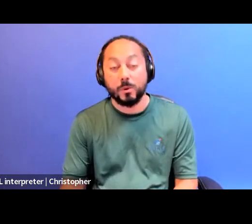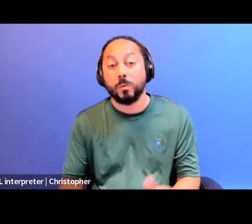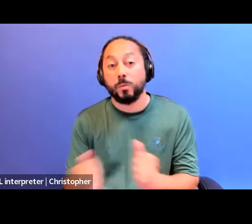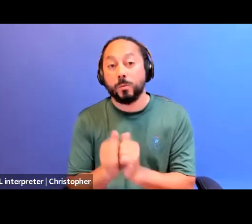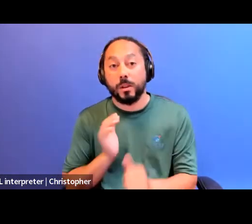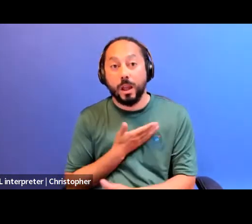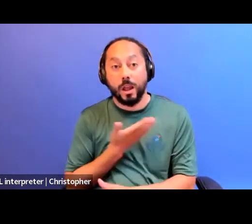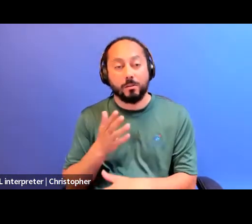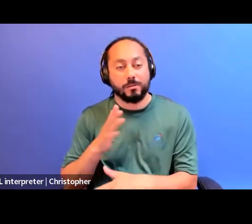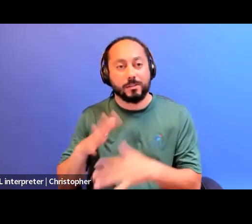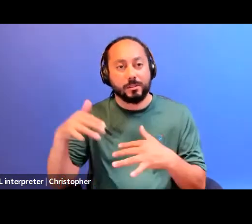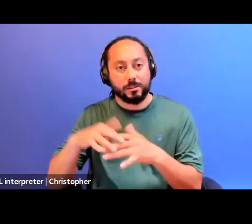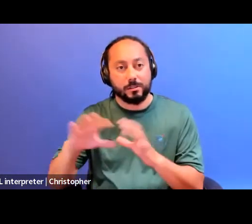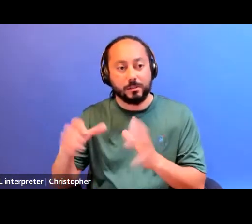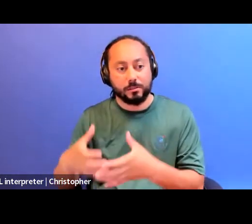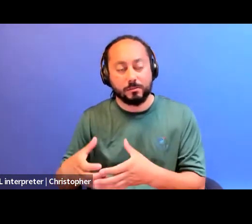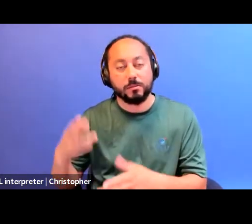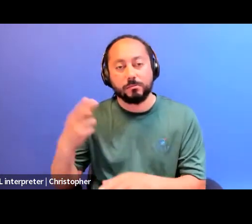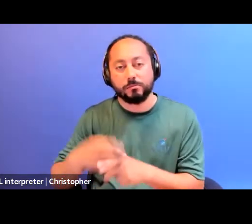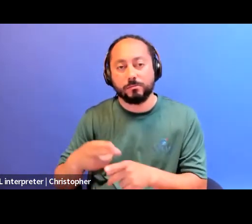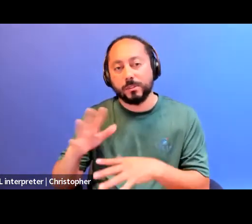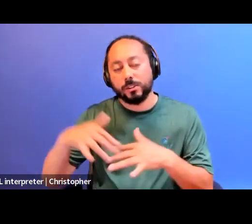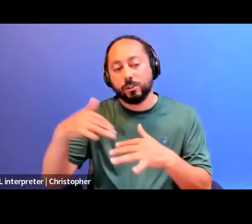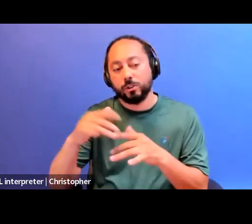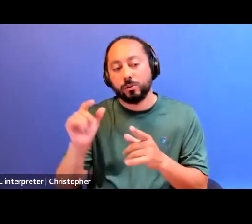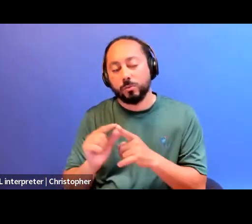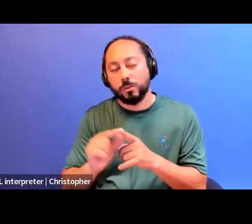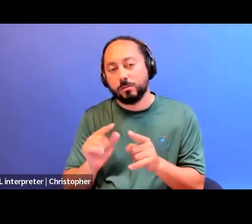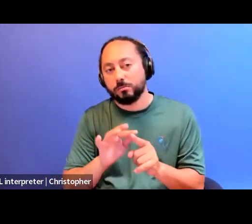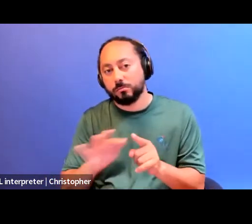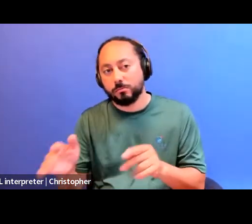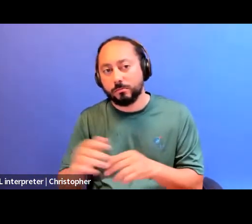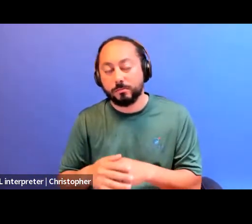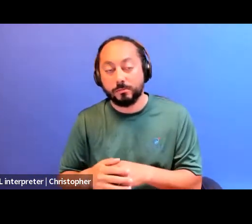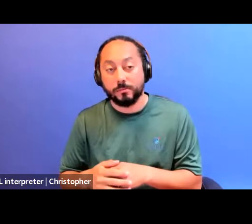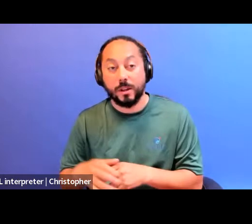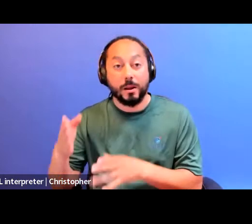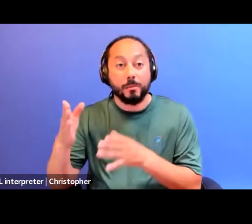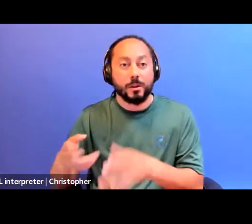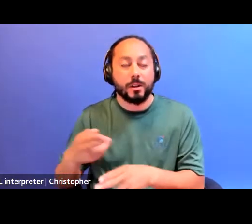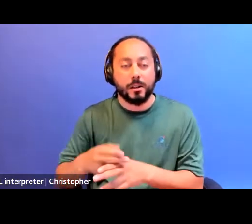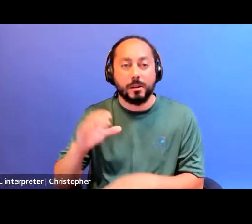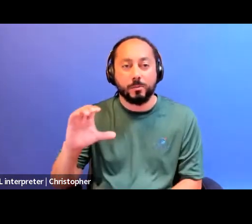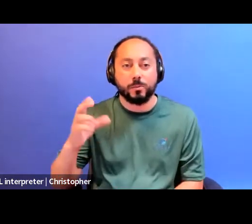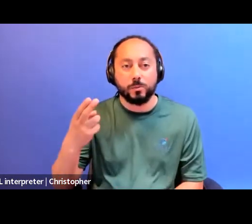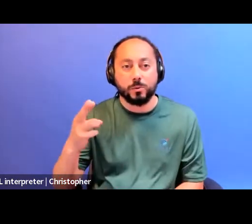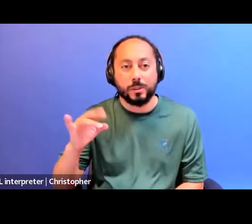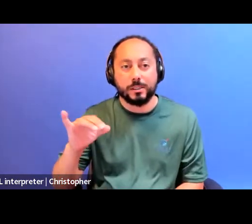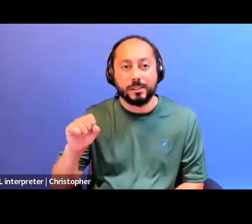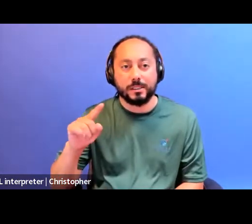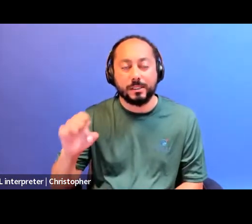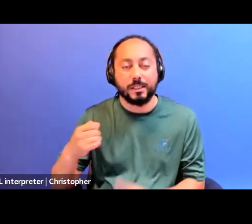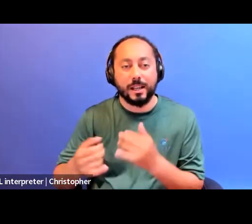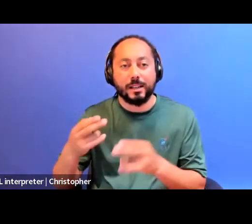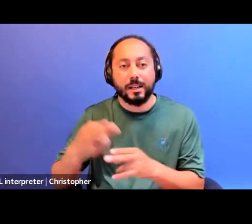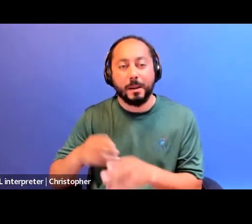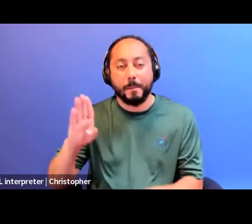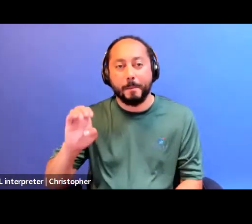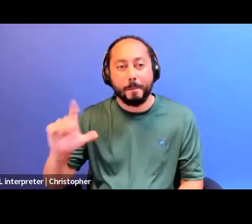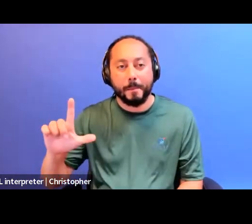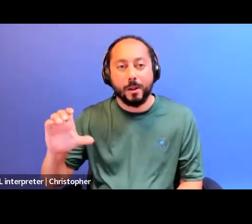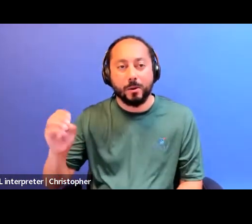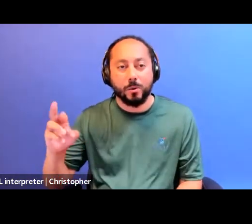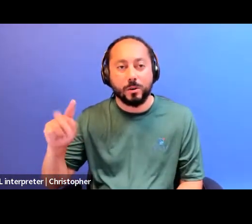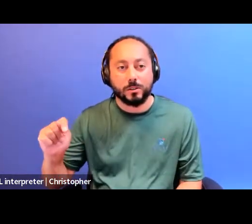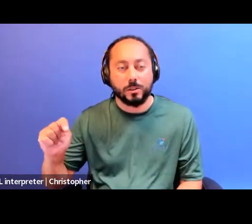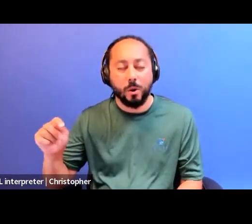Chinookinaginagin and Christy Belcourt very much, like elaborated that in such a beautiful